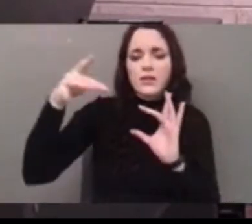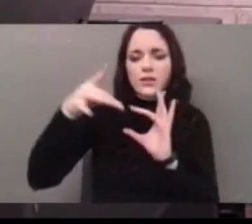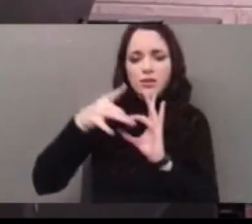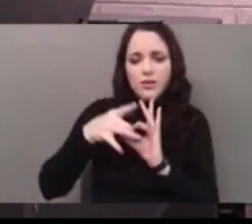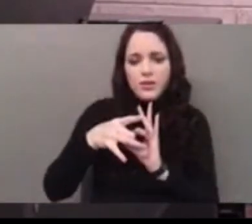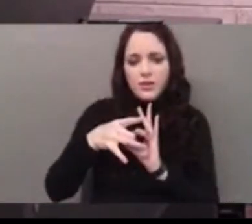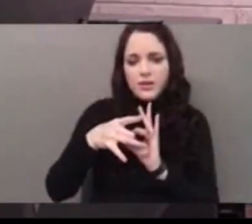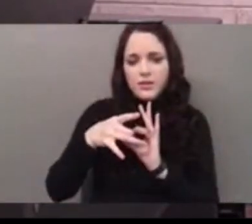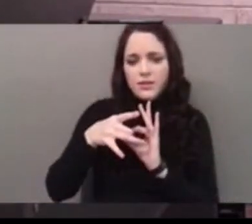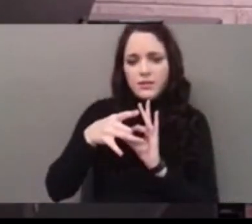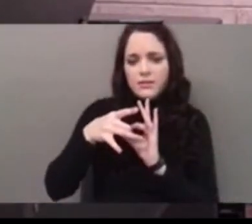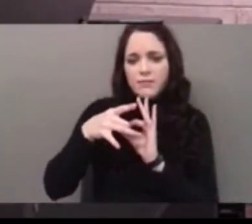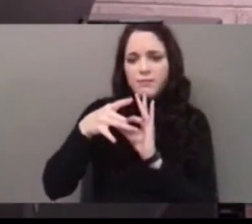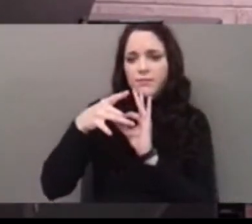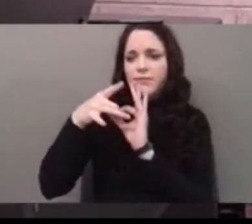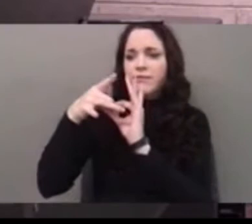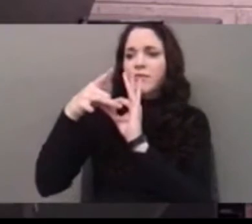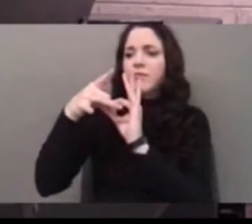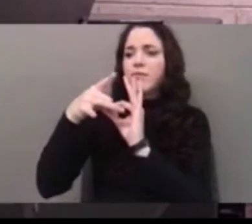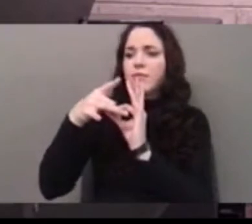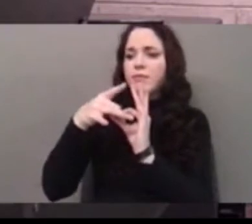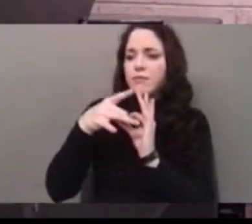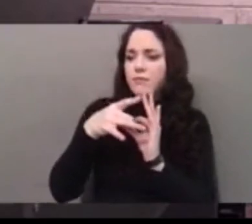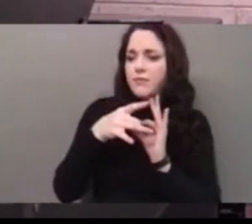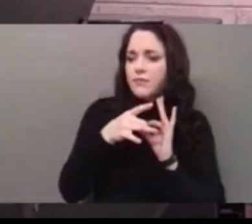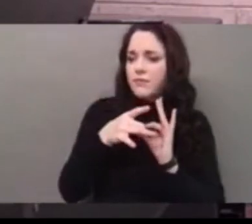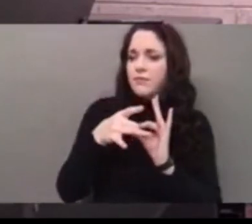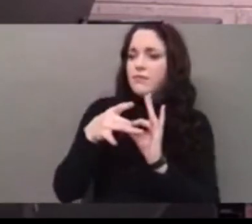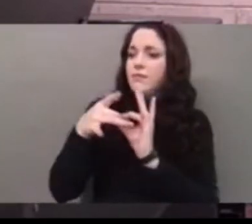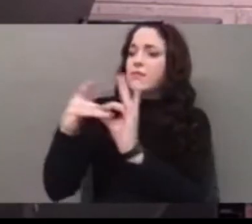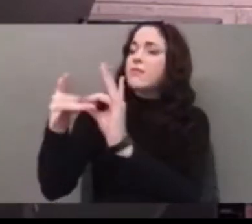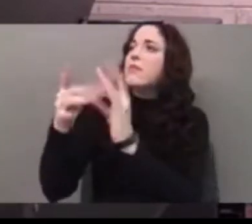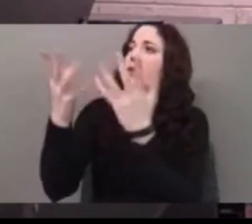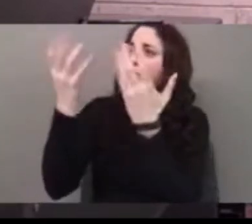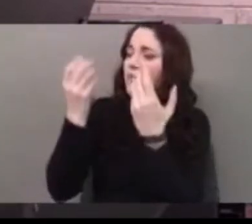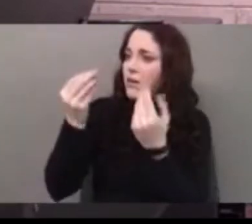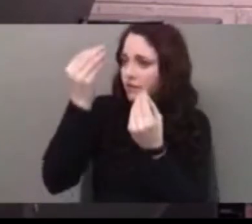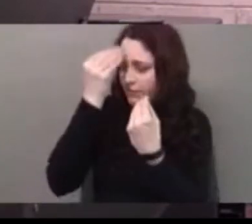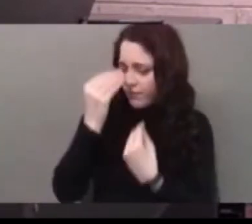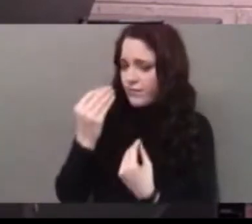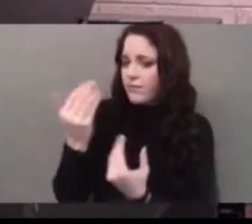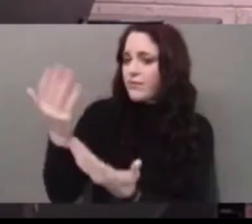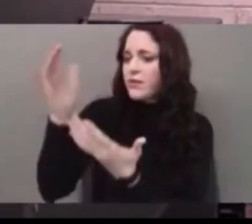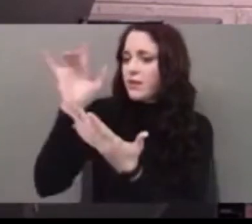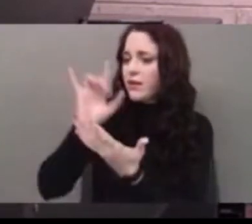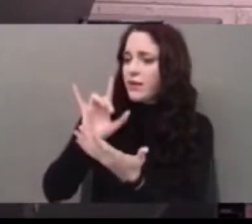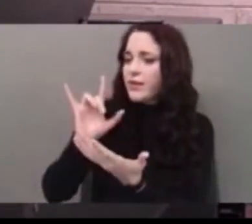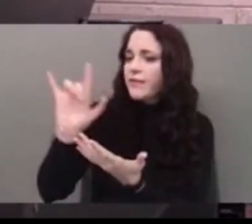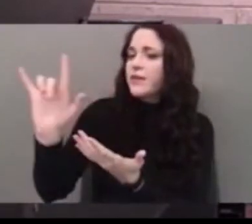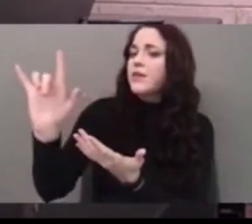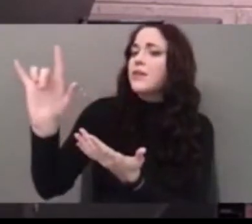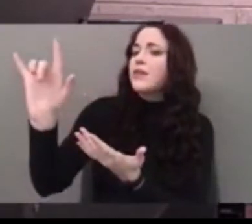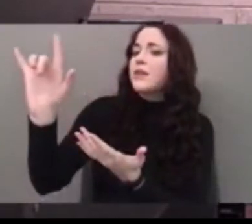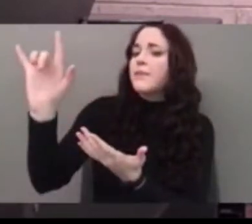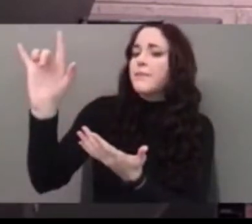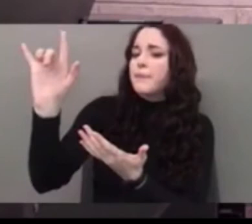Him. And say that we love Him.